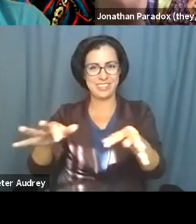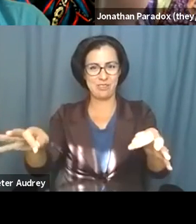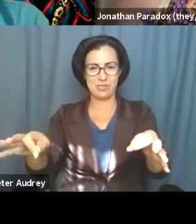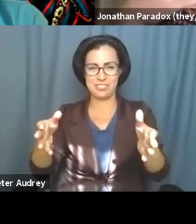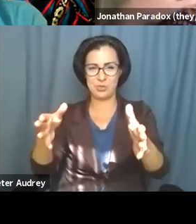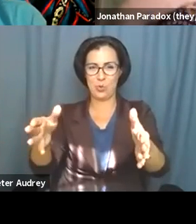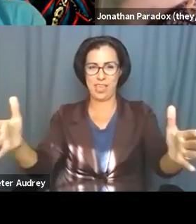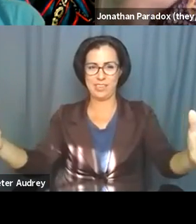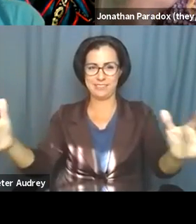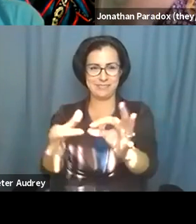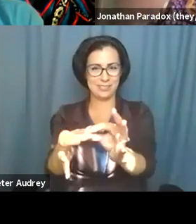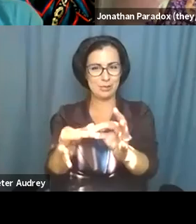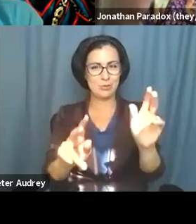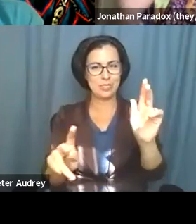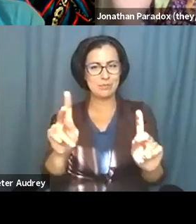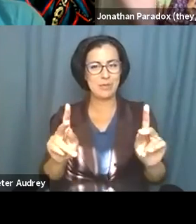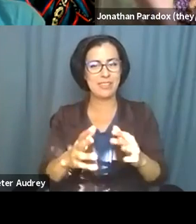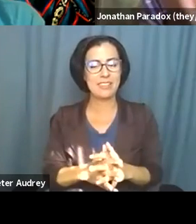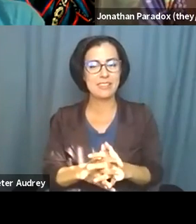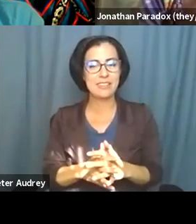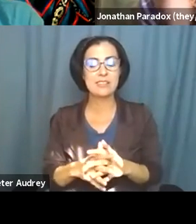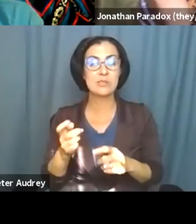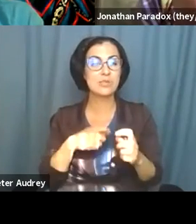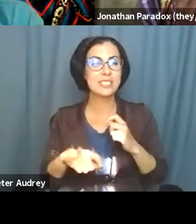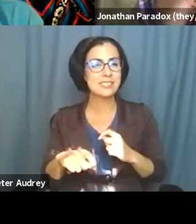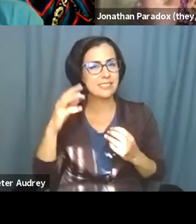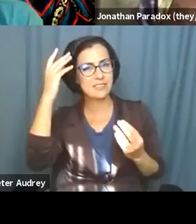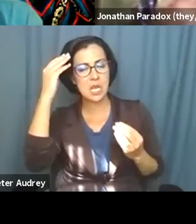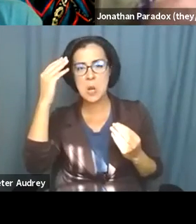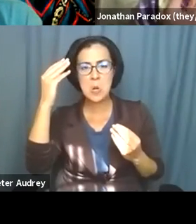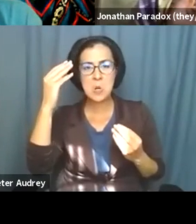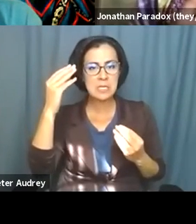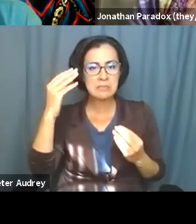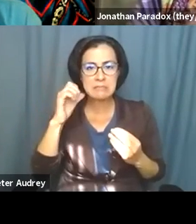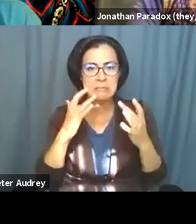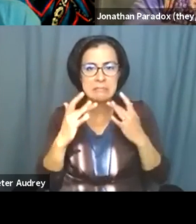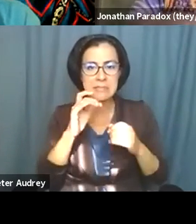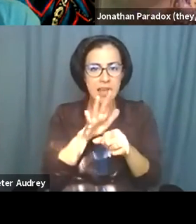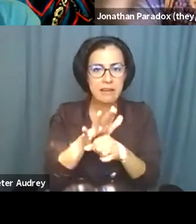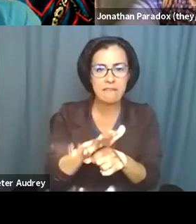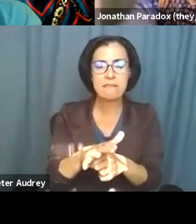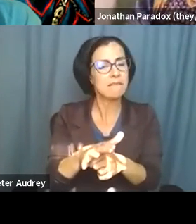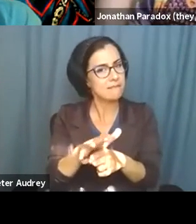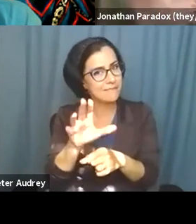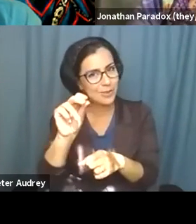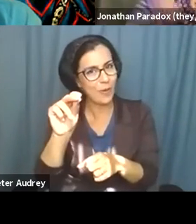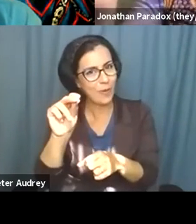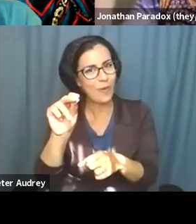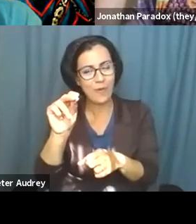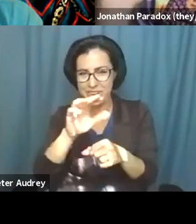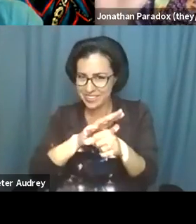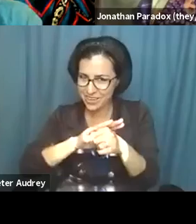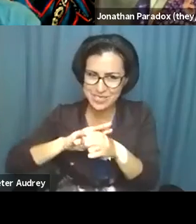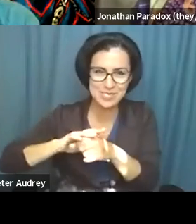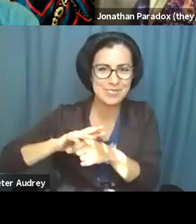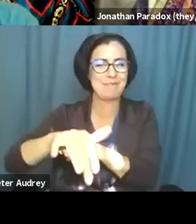um, that, that, um, instead of, uh, considering there to be a scarcity, that there's actually, um, there, there is justice, enough justice to go